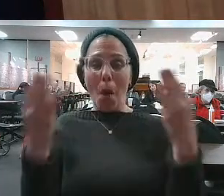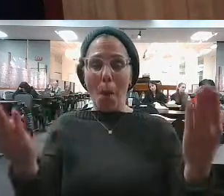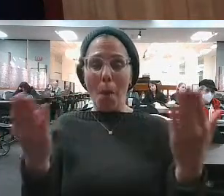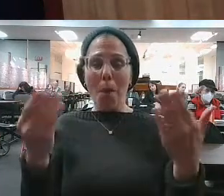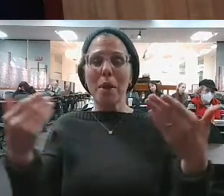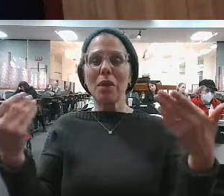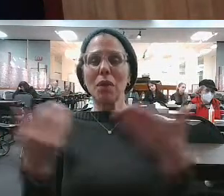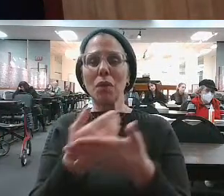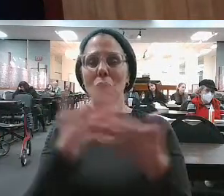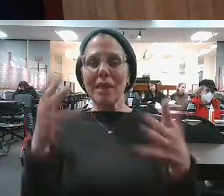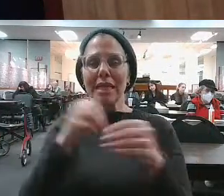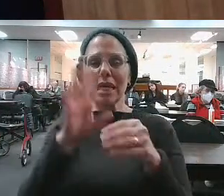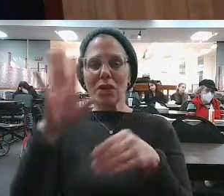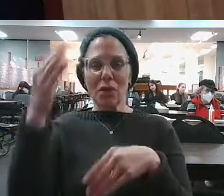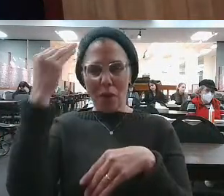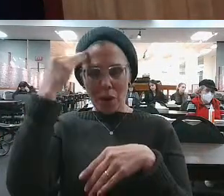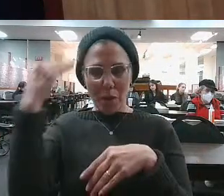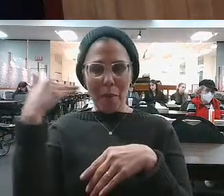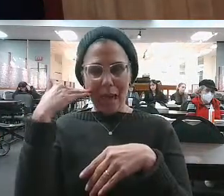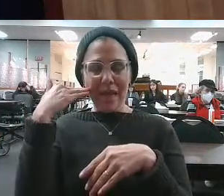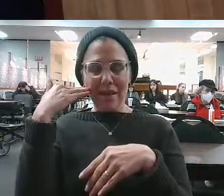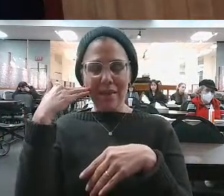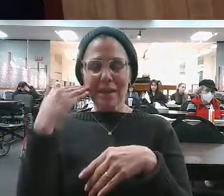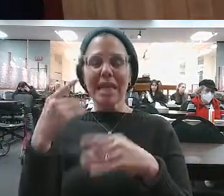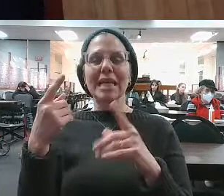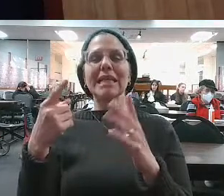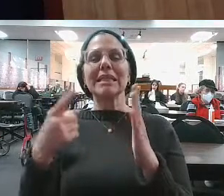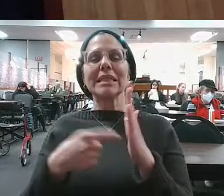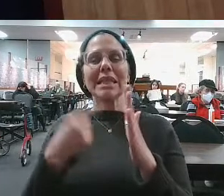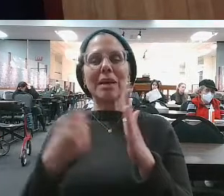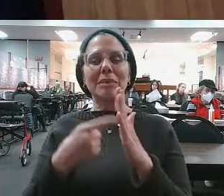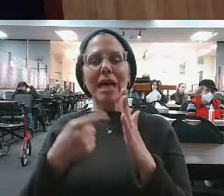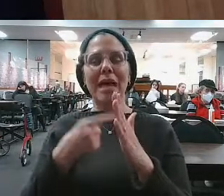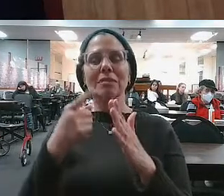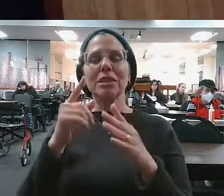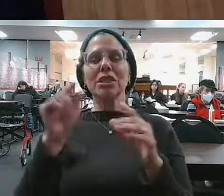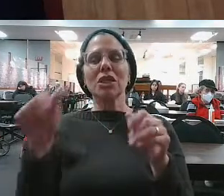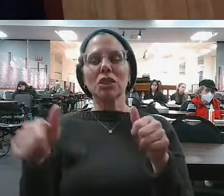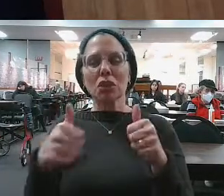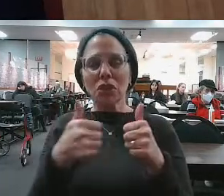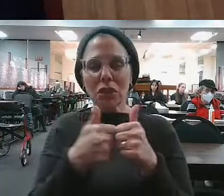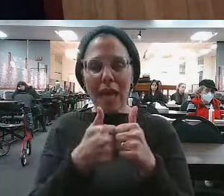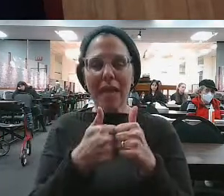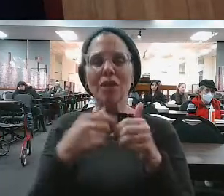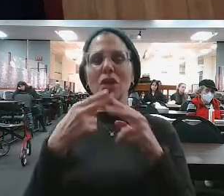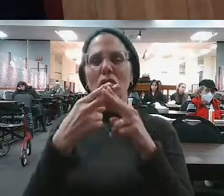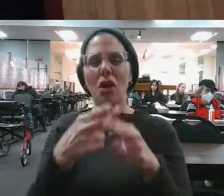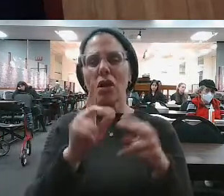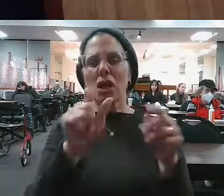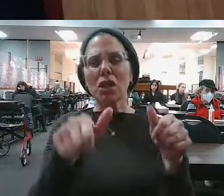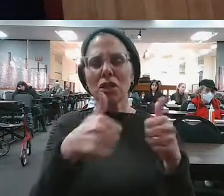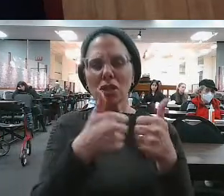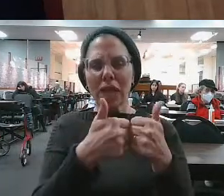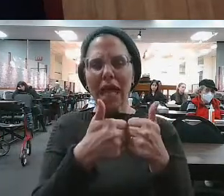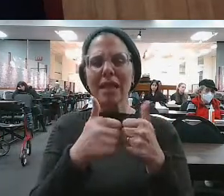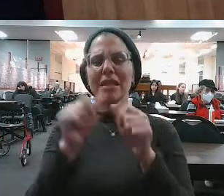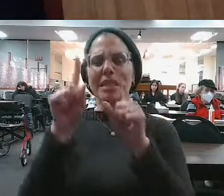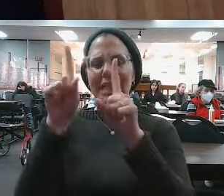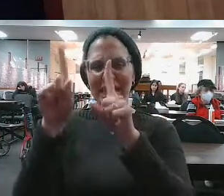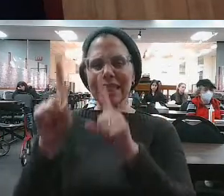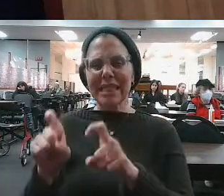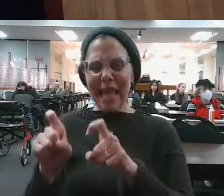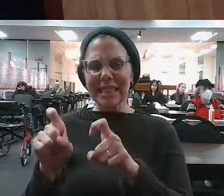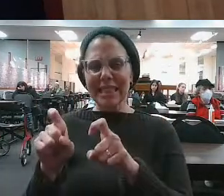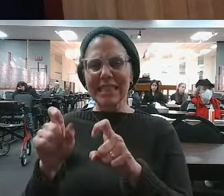That at the end of the day, sometimes that knock on the head, that knock on the heart, that knock on the soul, which